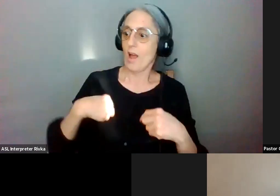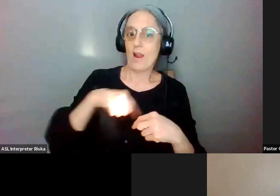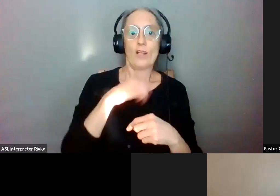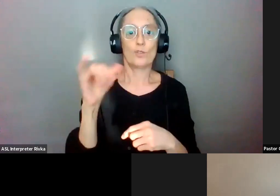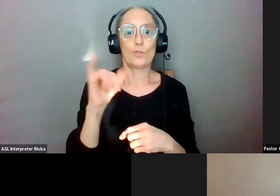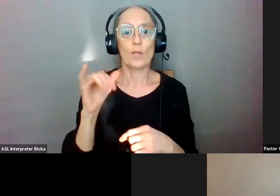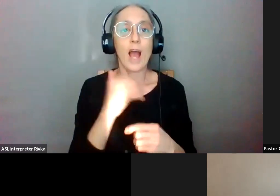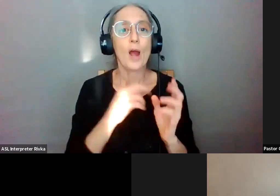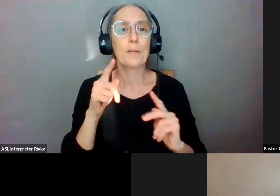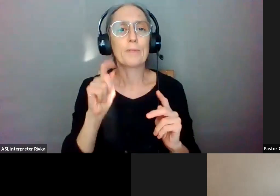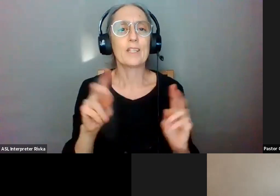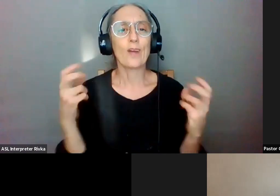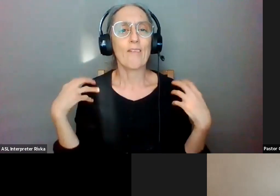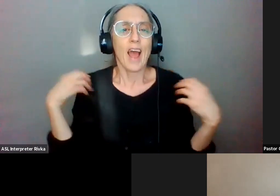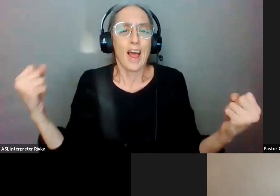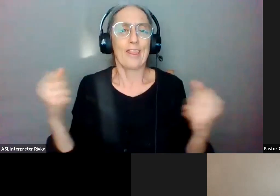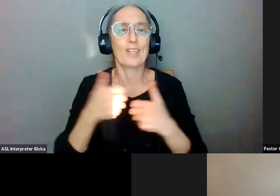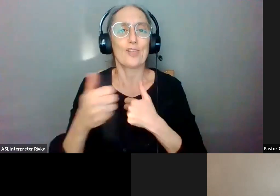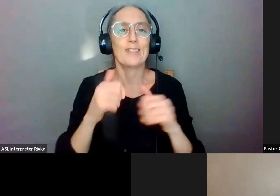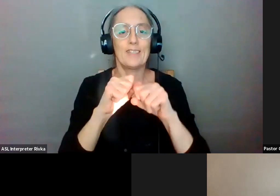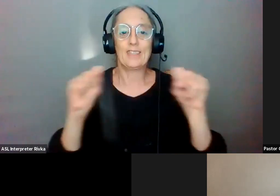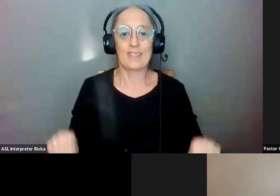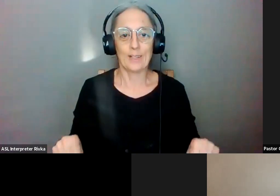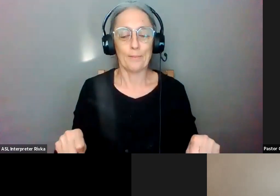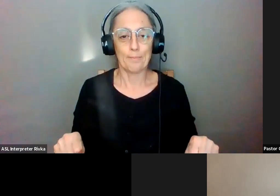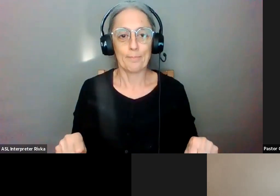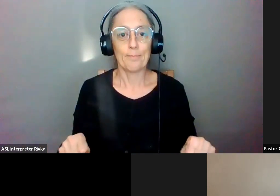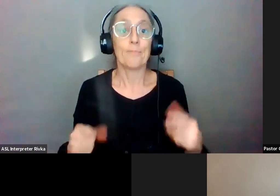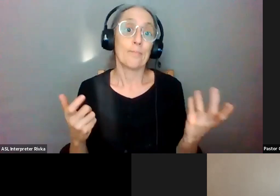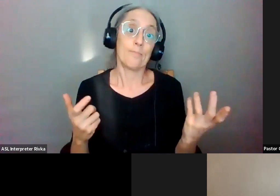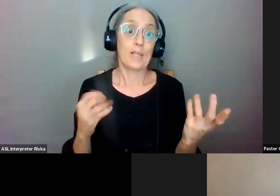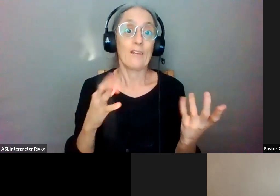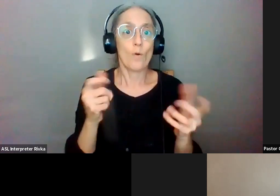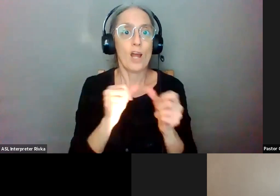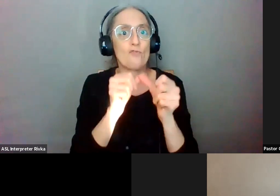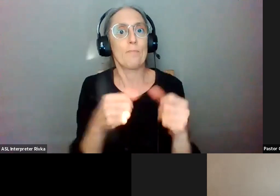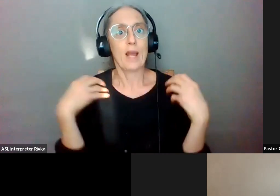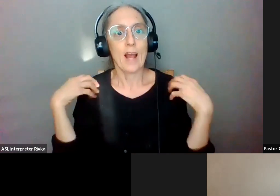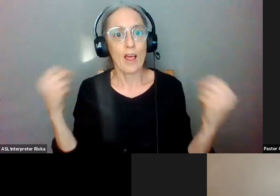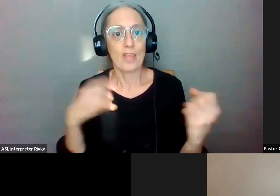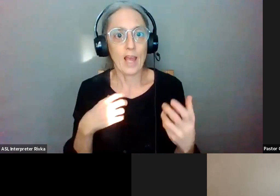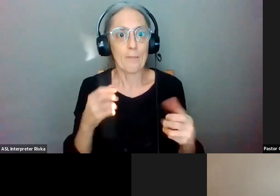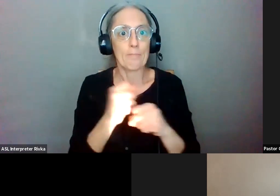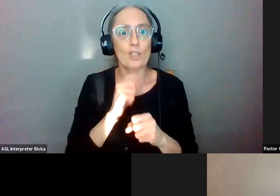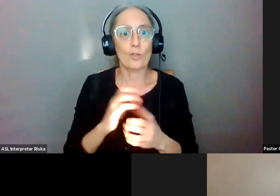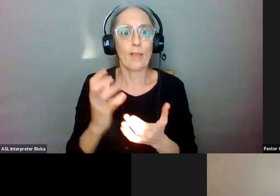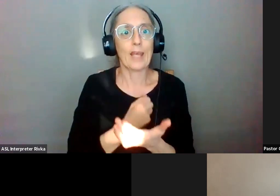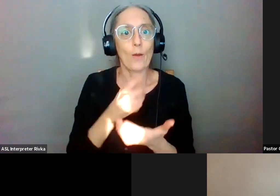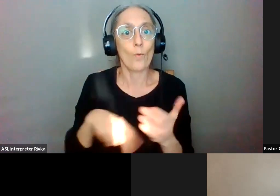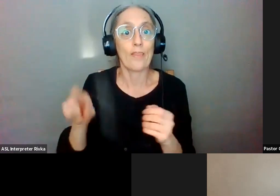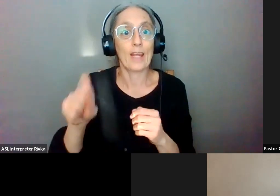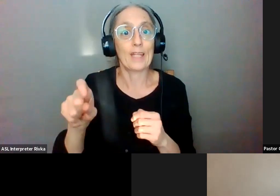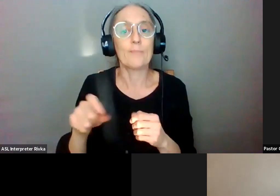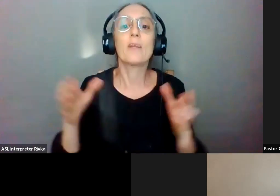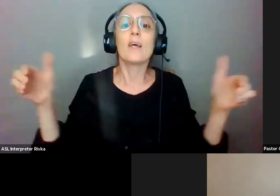transit system to be healthy and to get their needs met so i want to